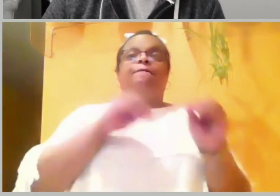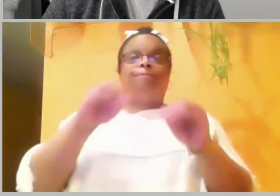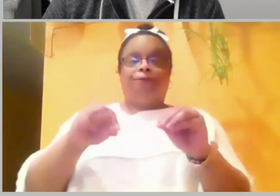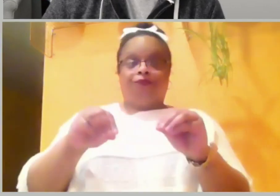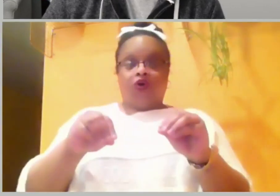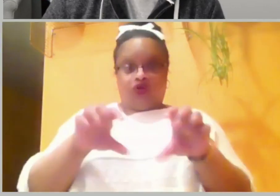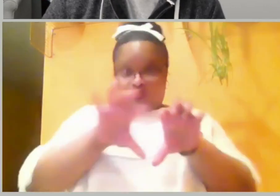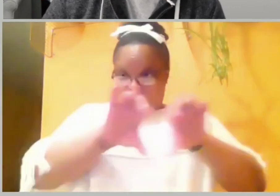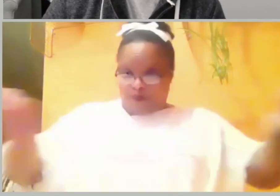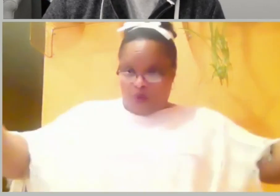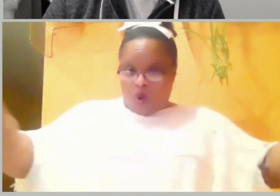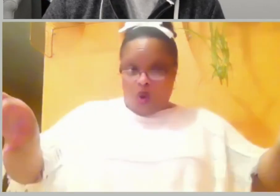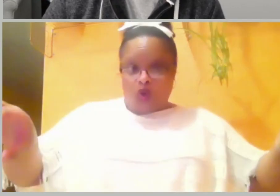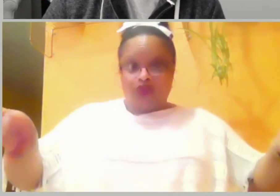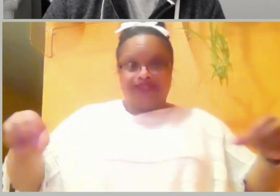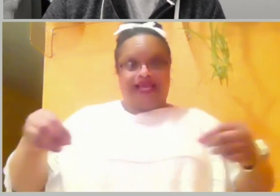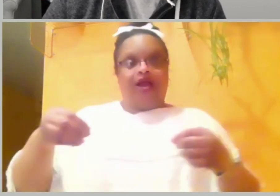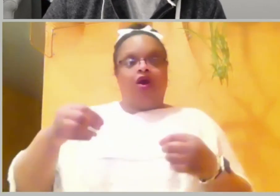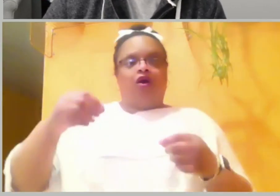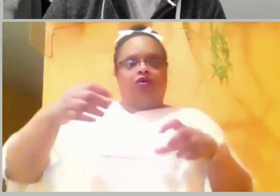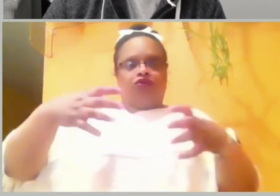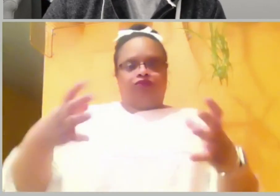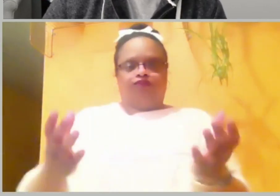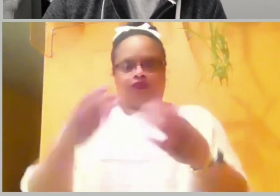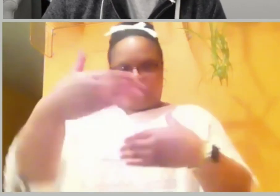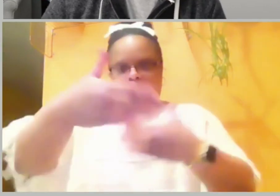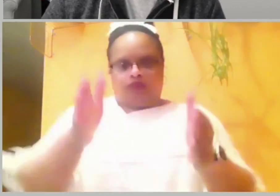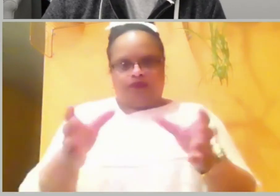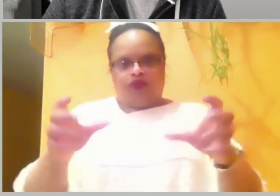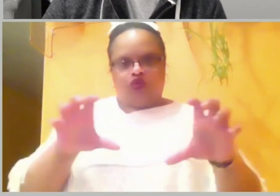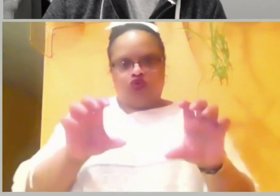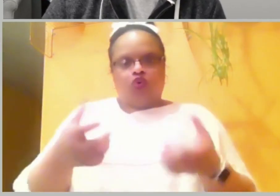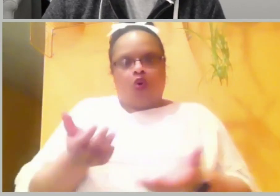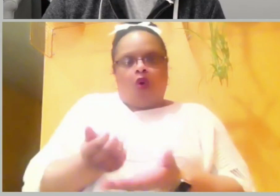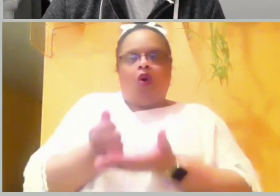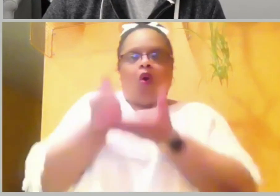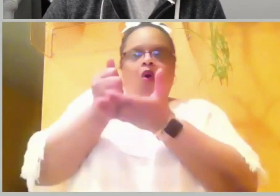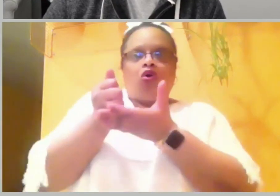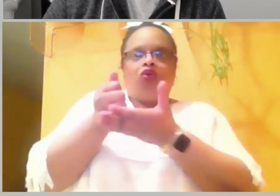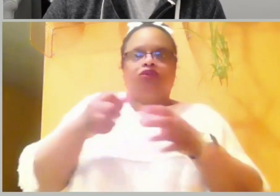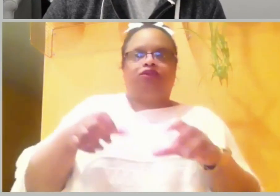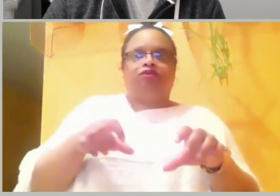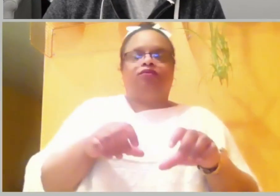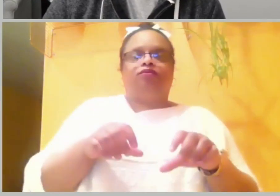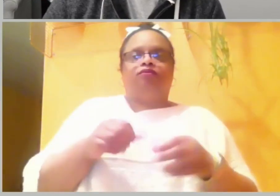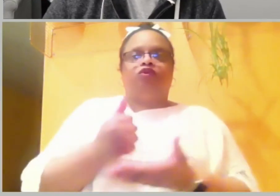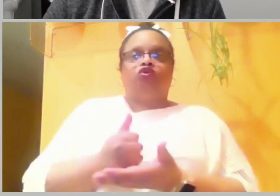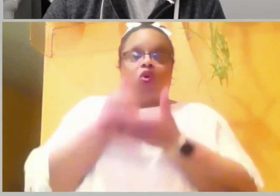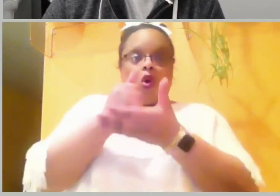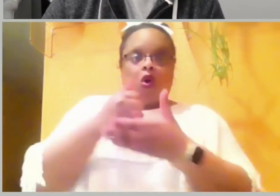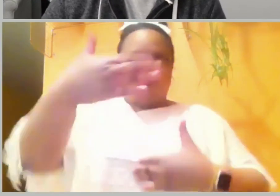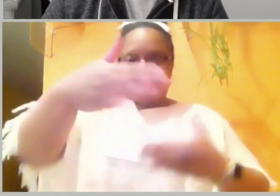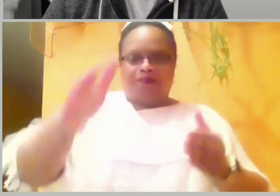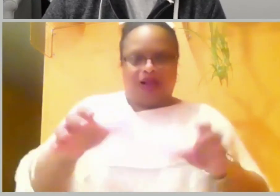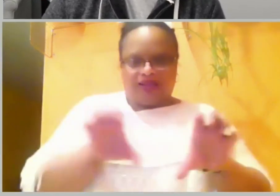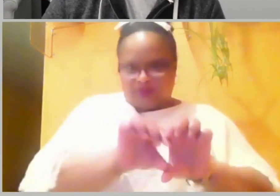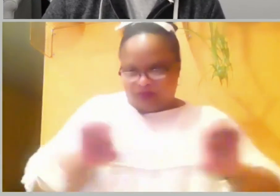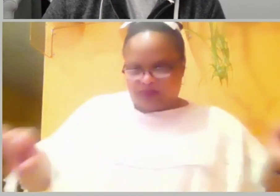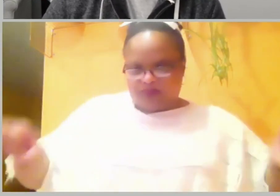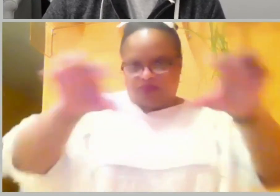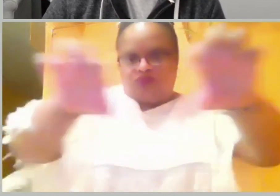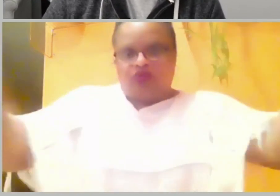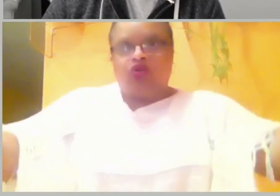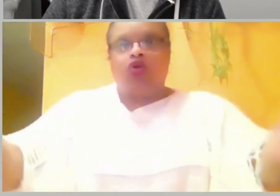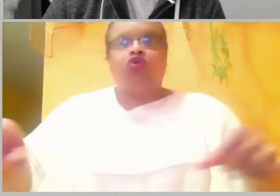Ark to carry the Ark by them. The poles shall remain in the rings of the Ark. They shall not be taken from it. And you shall